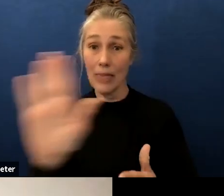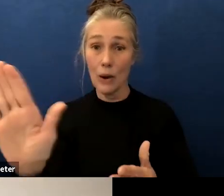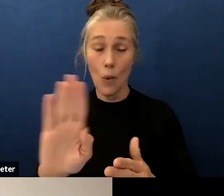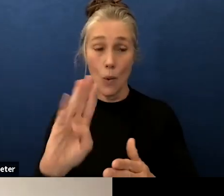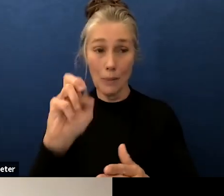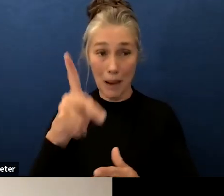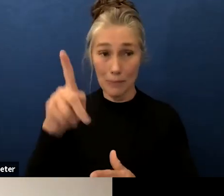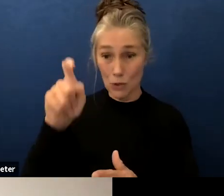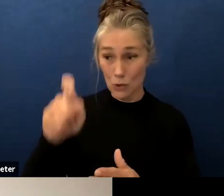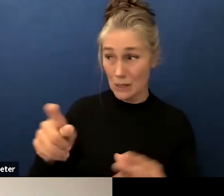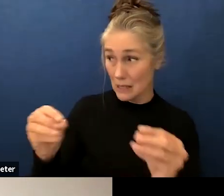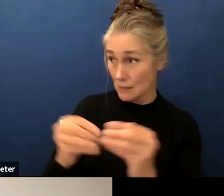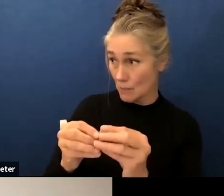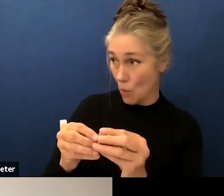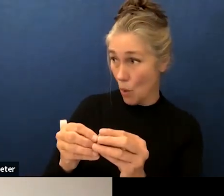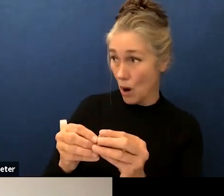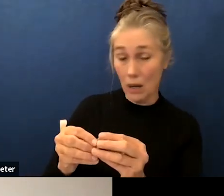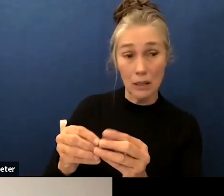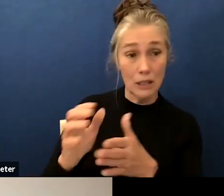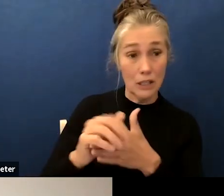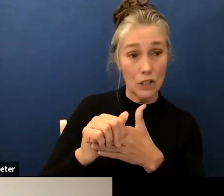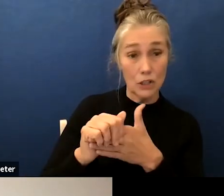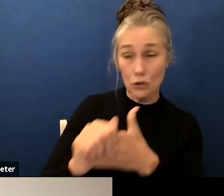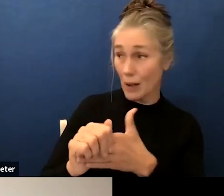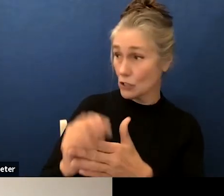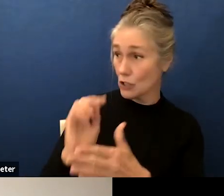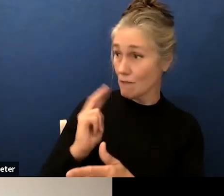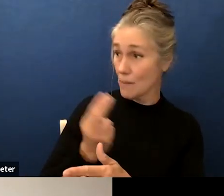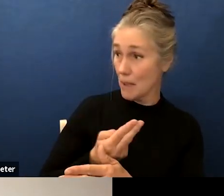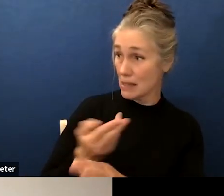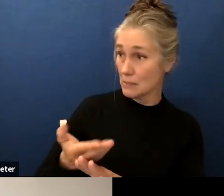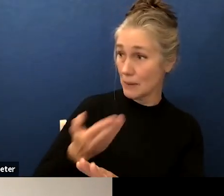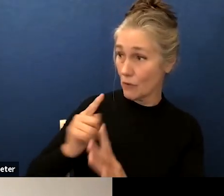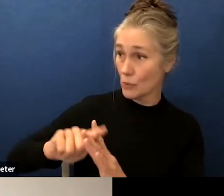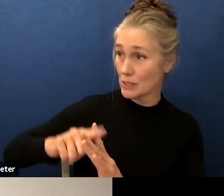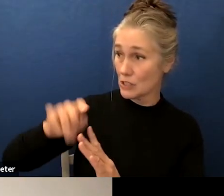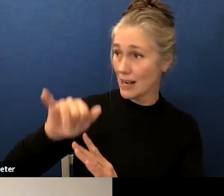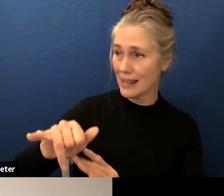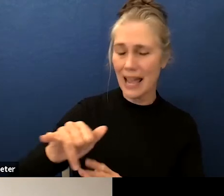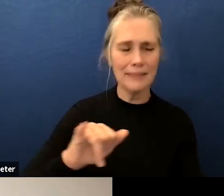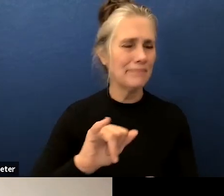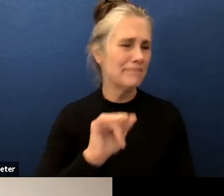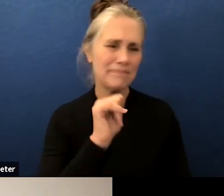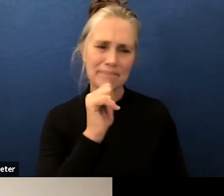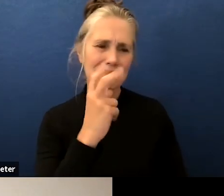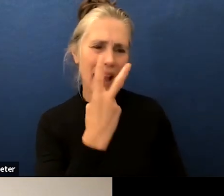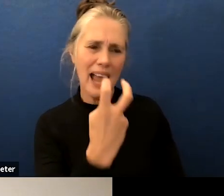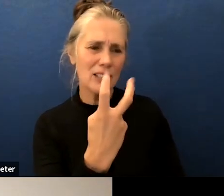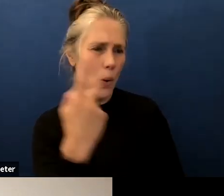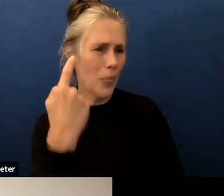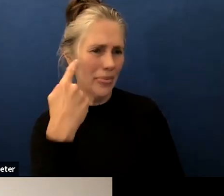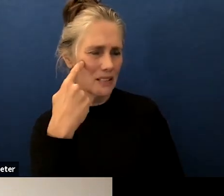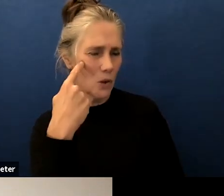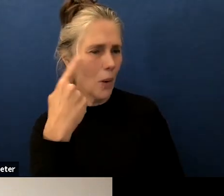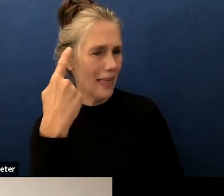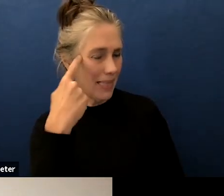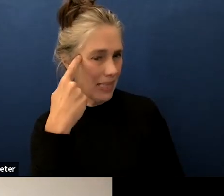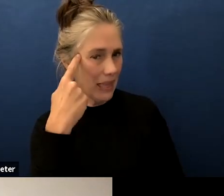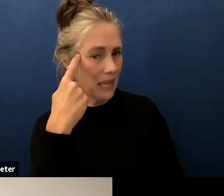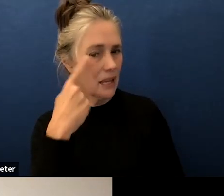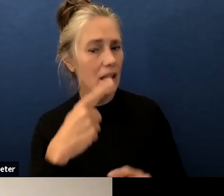or um i don't think so i i mean i think we're going to try to find uh first a way to